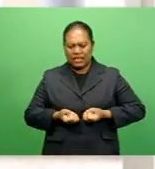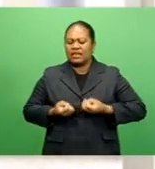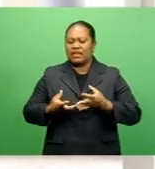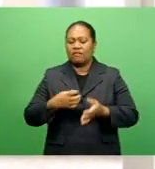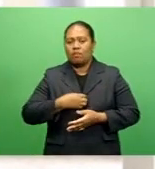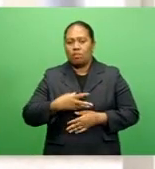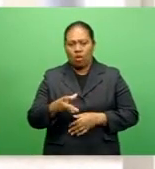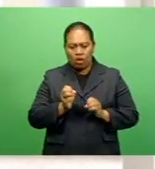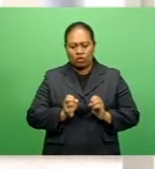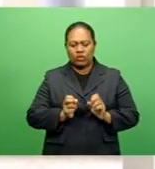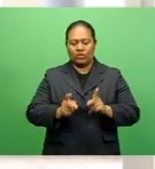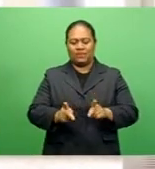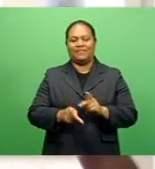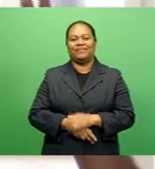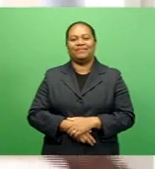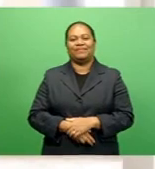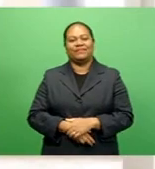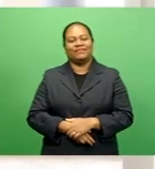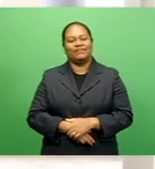and open